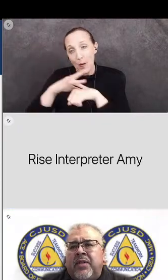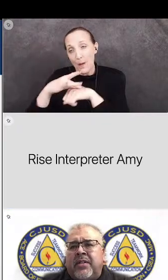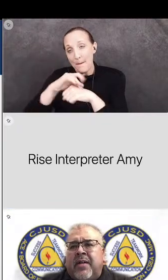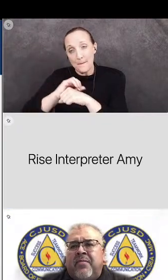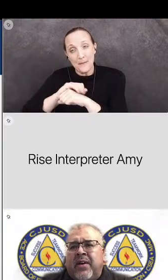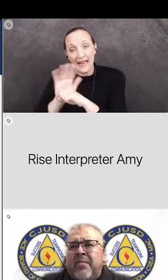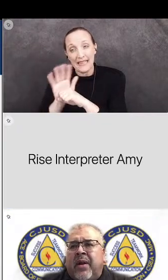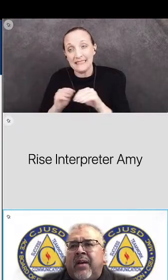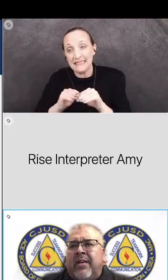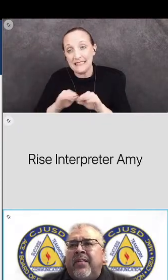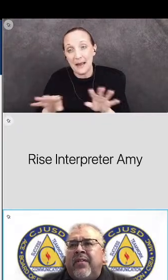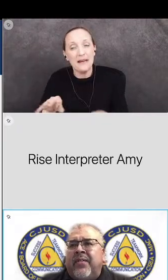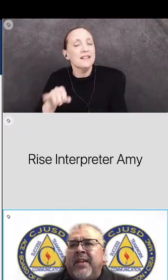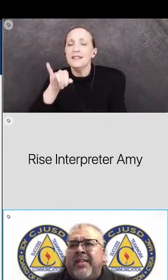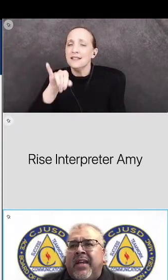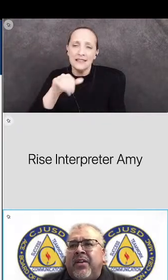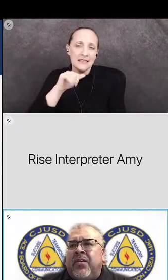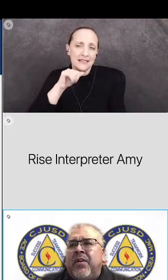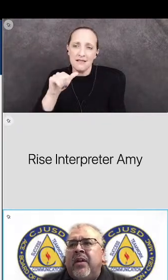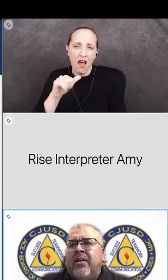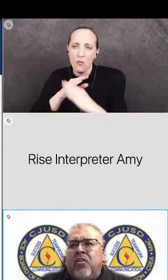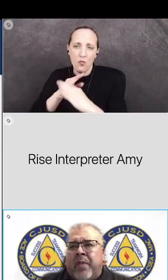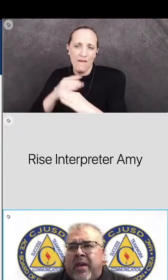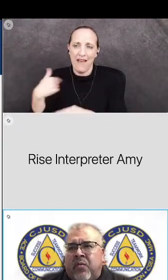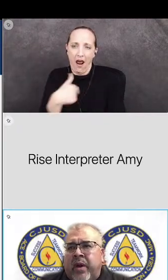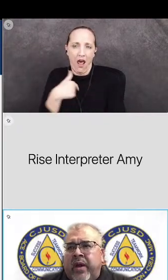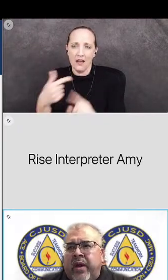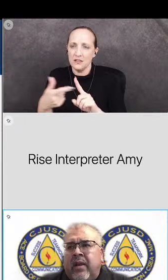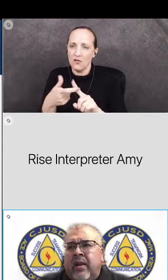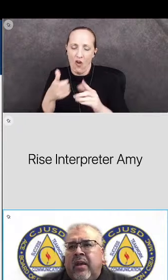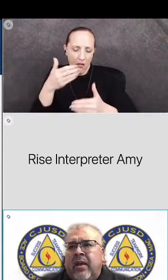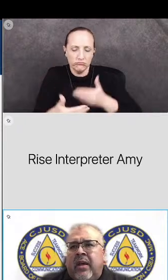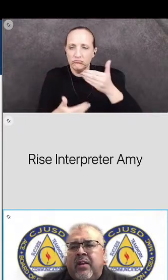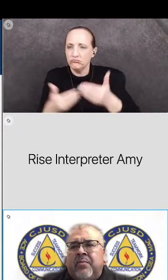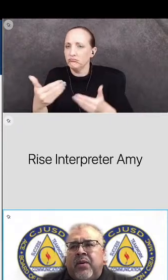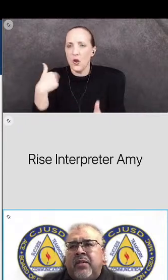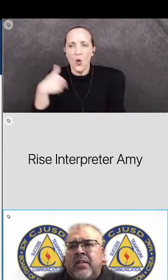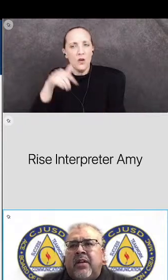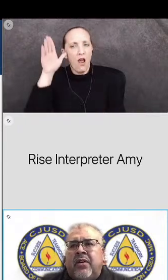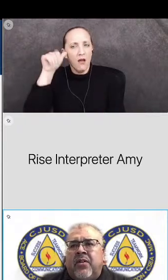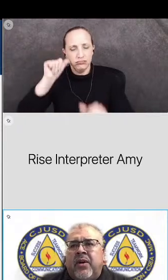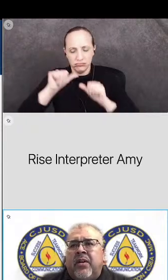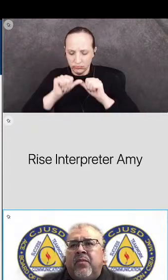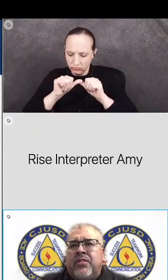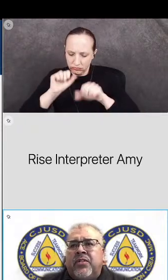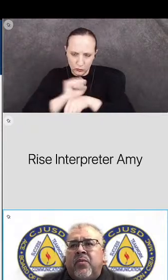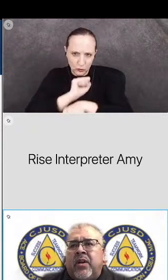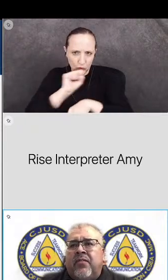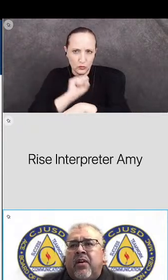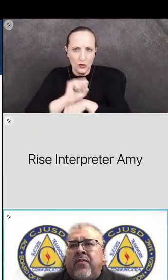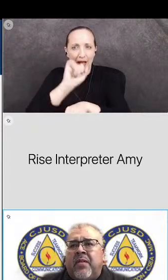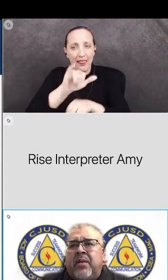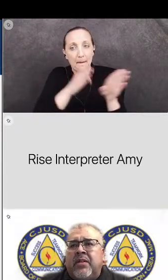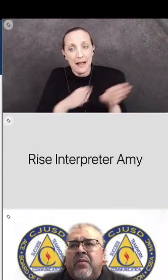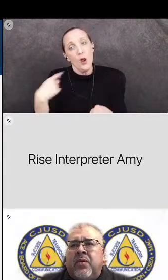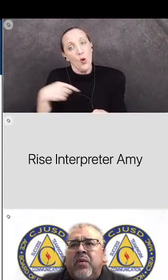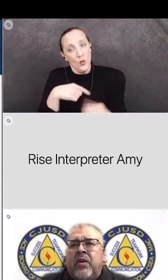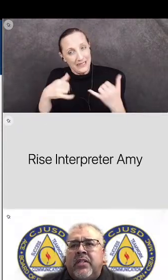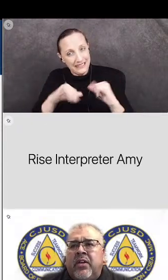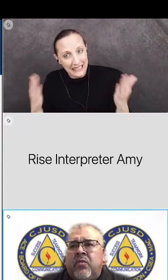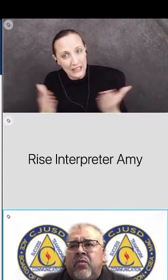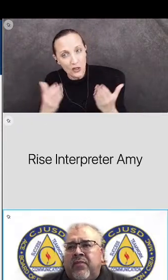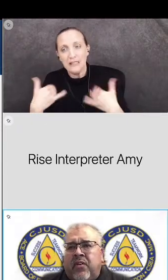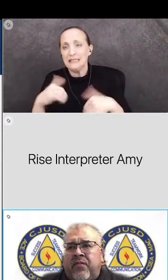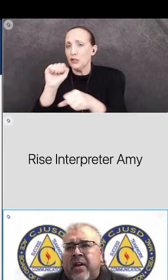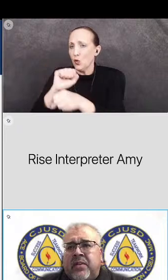back and which i'm very proud of that we continued no matter what and i think bertha said you know we're here we're still working for our families and